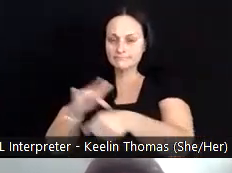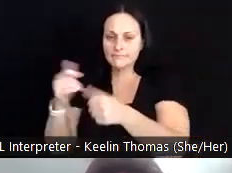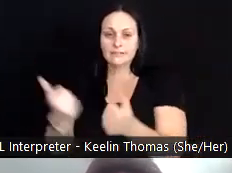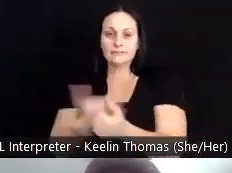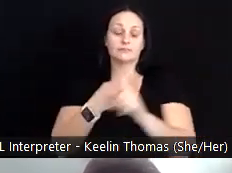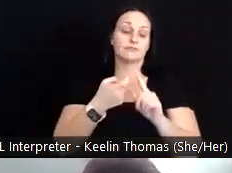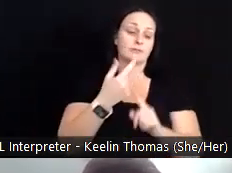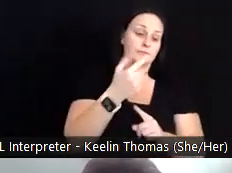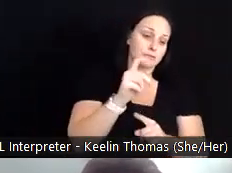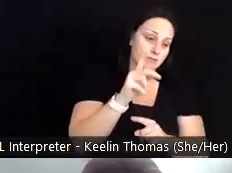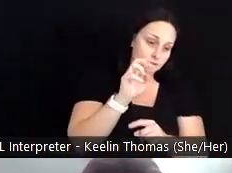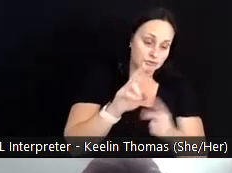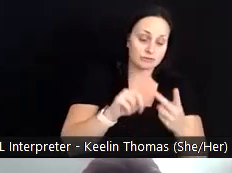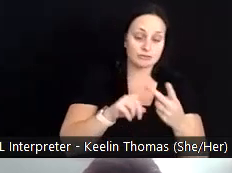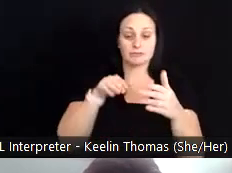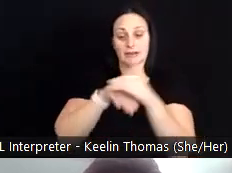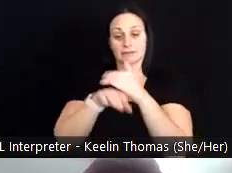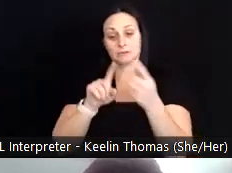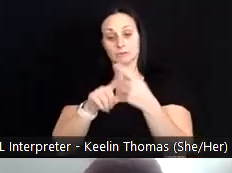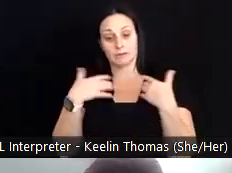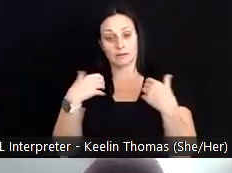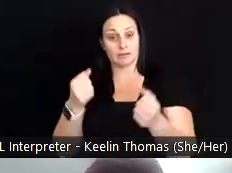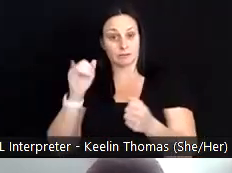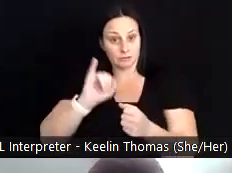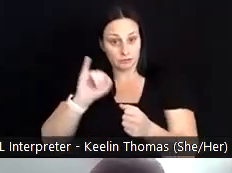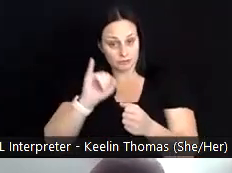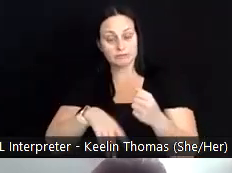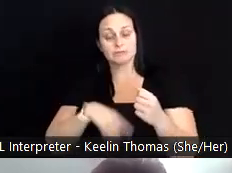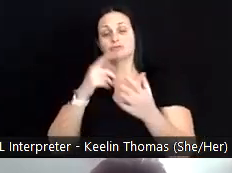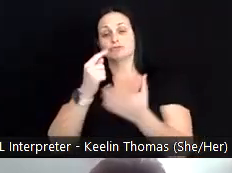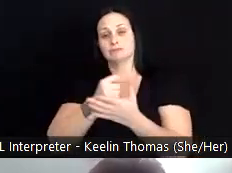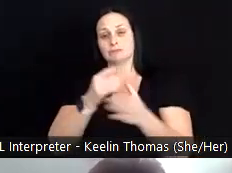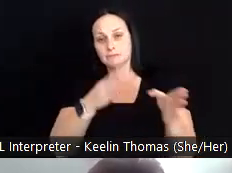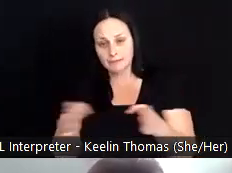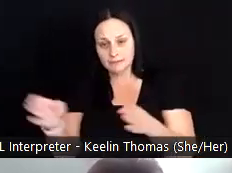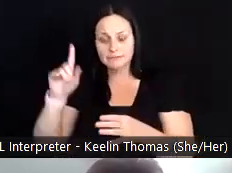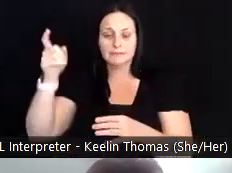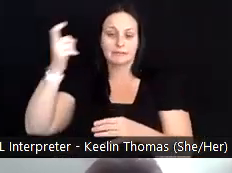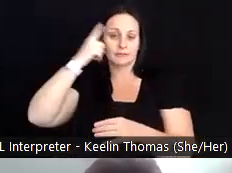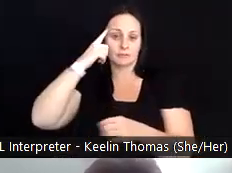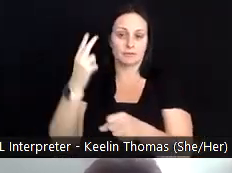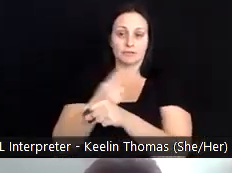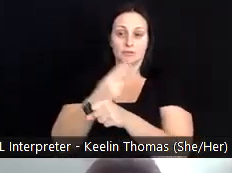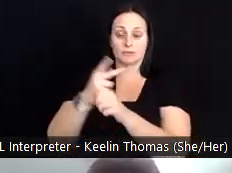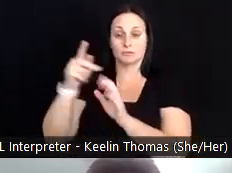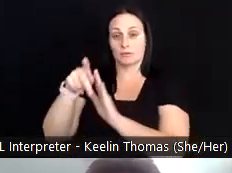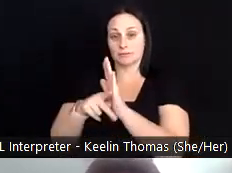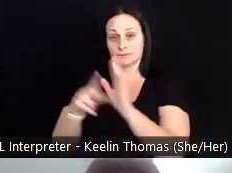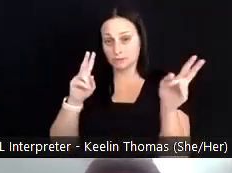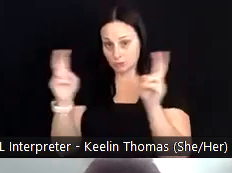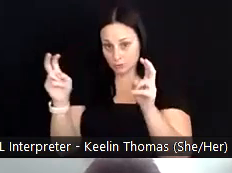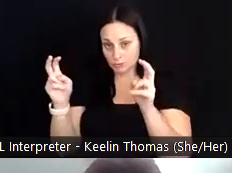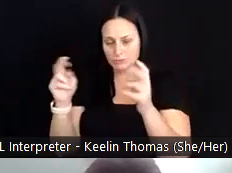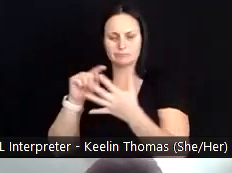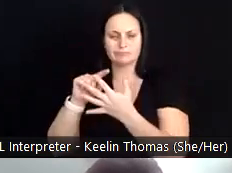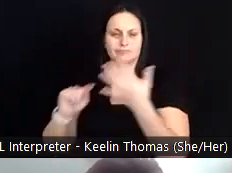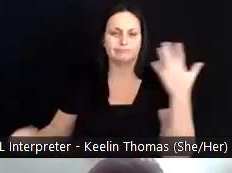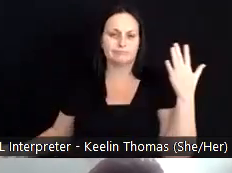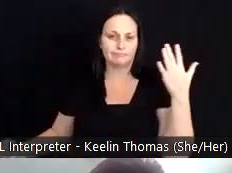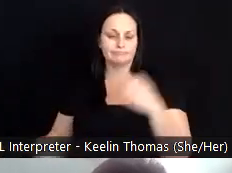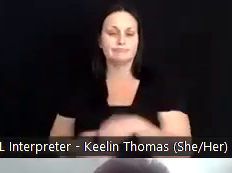gender, access to healthcare, treatment plans, government and consumer policy issues, and much more.